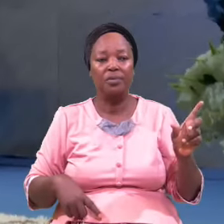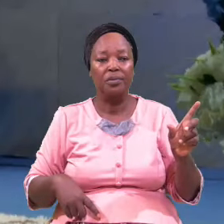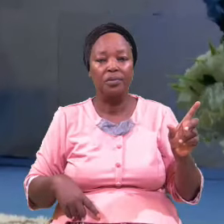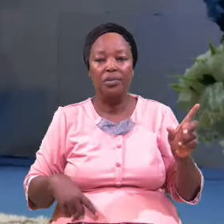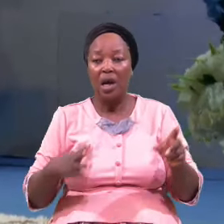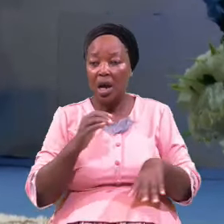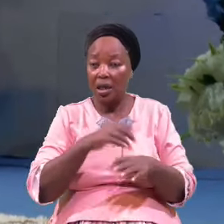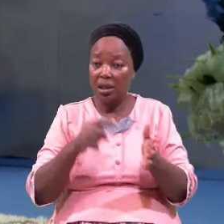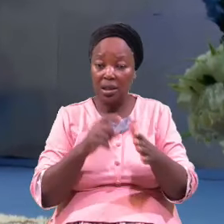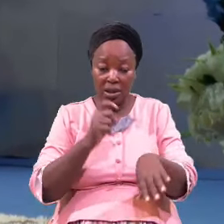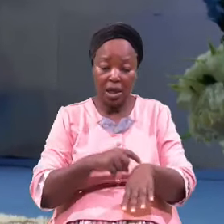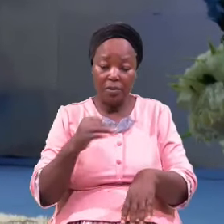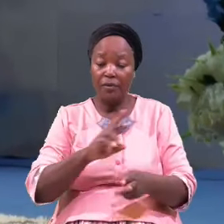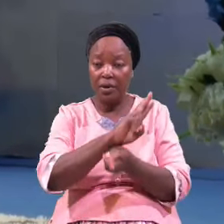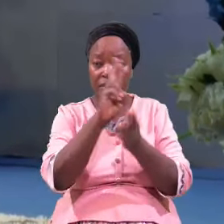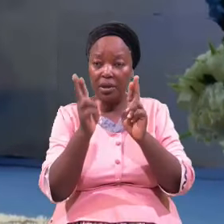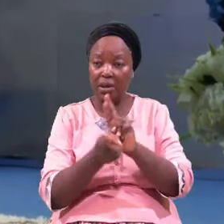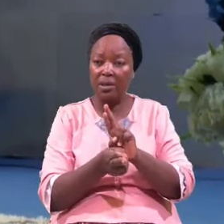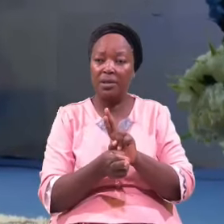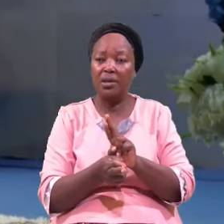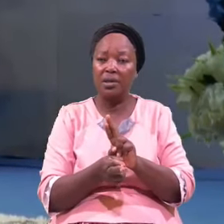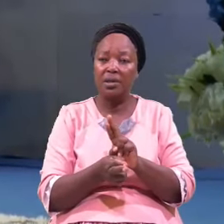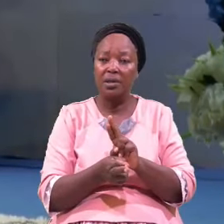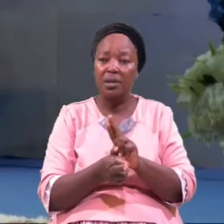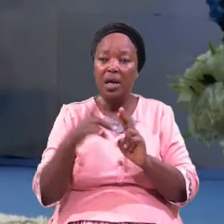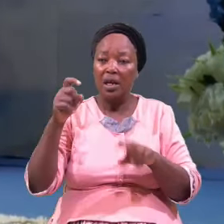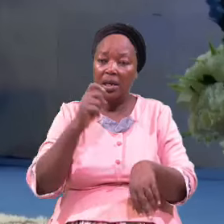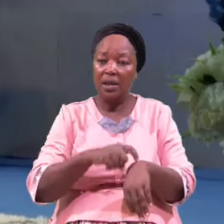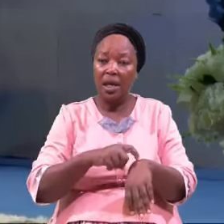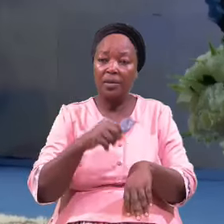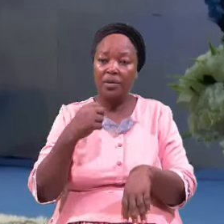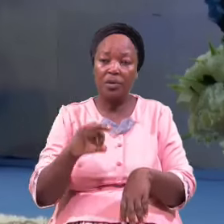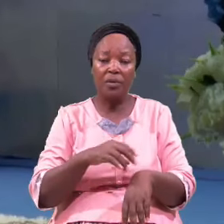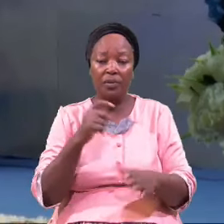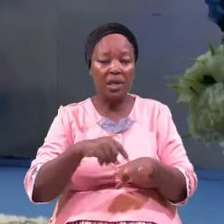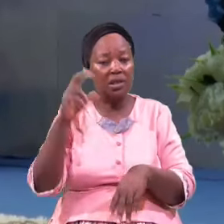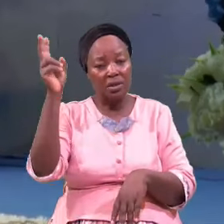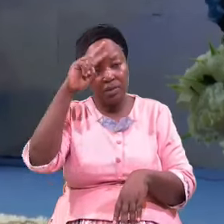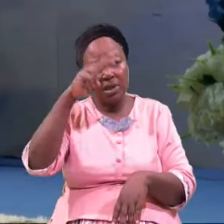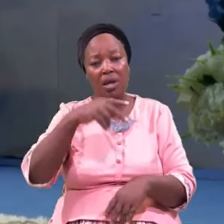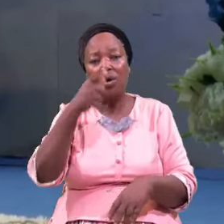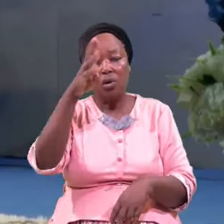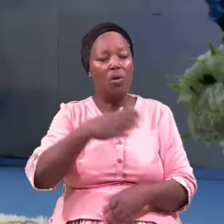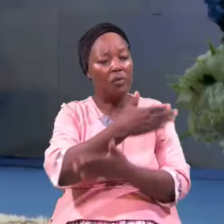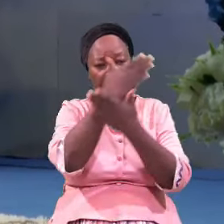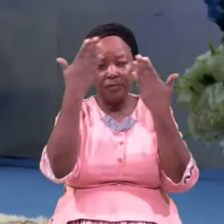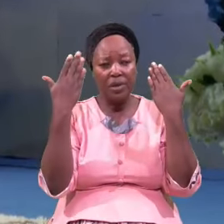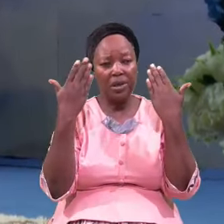This Time Of Repentance The Times Of This Ignorance God Winked Arch